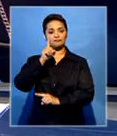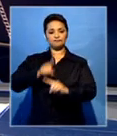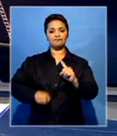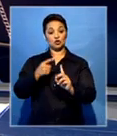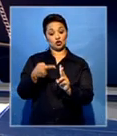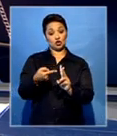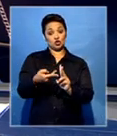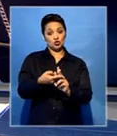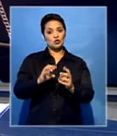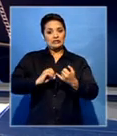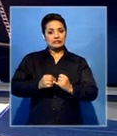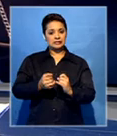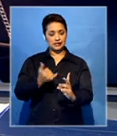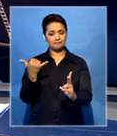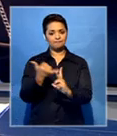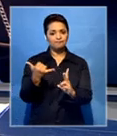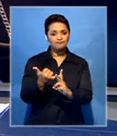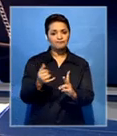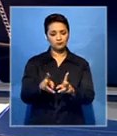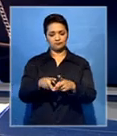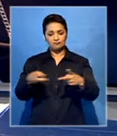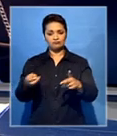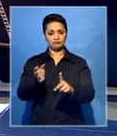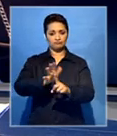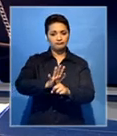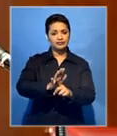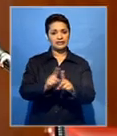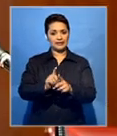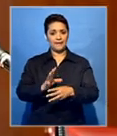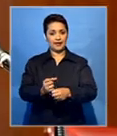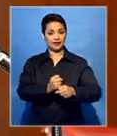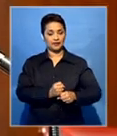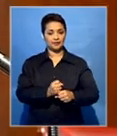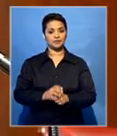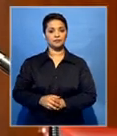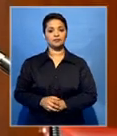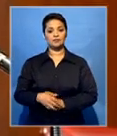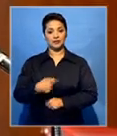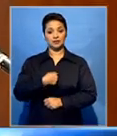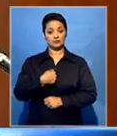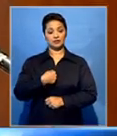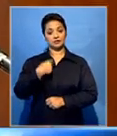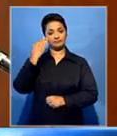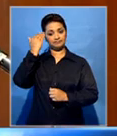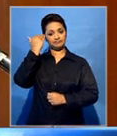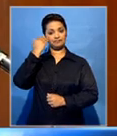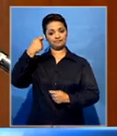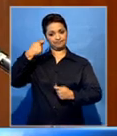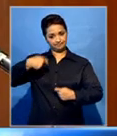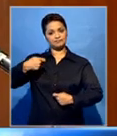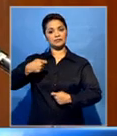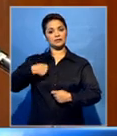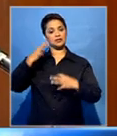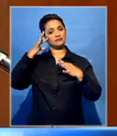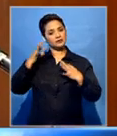of two attempted murder charges, assault, rape and kidnapping. I accordingly find that the accused has the